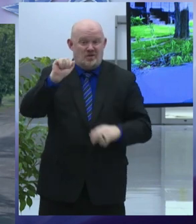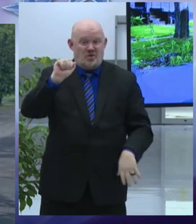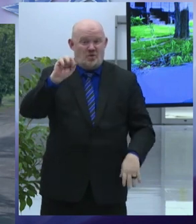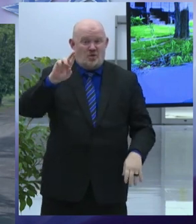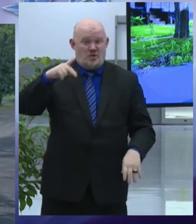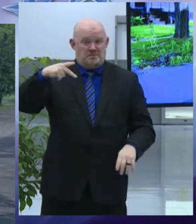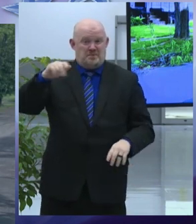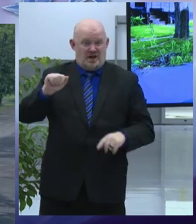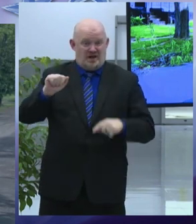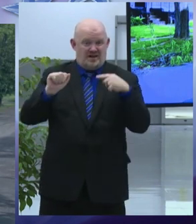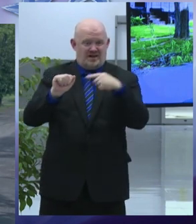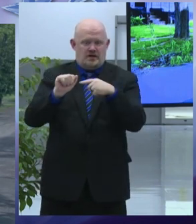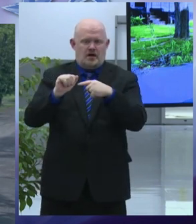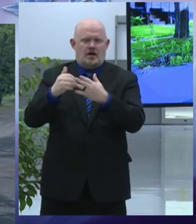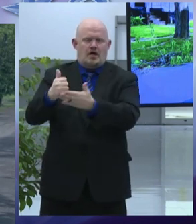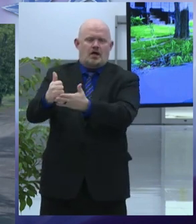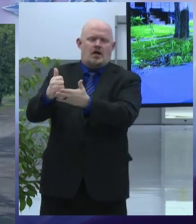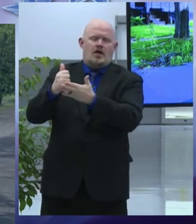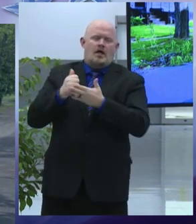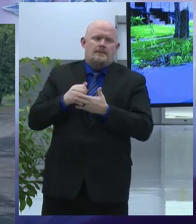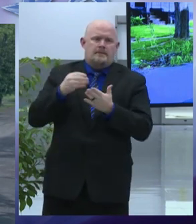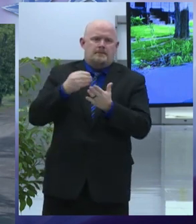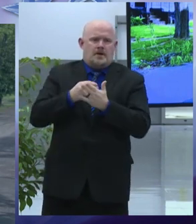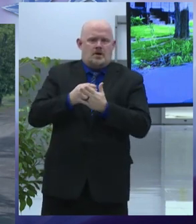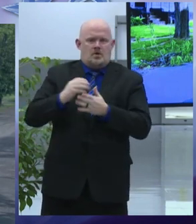strength and vitality of our neighborhoods is another